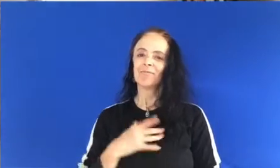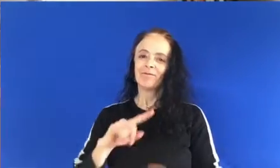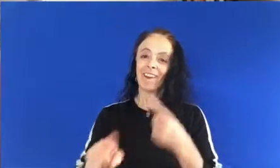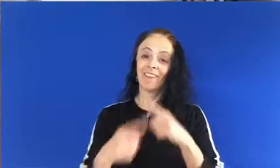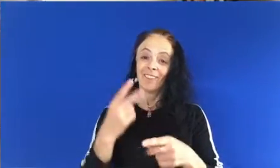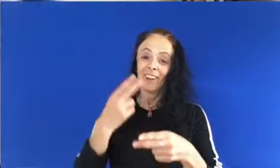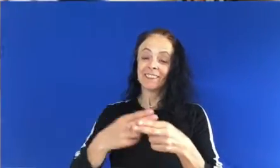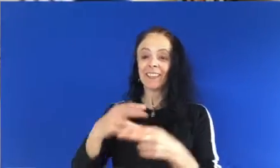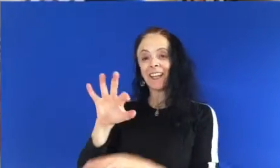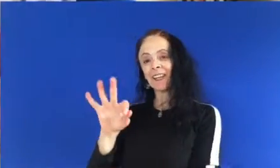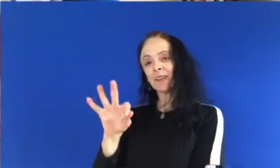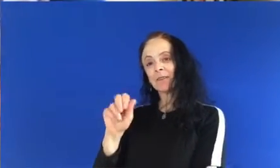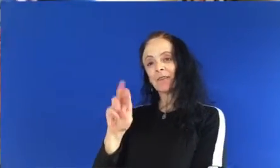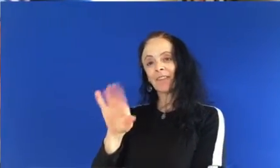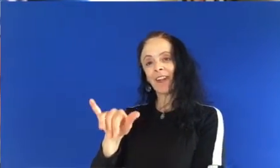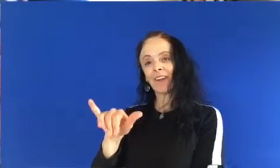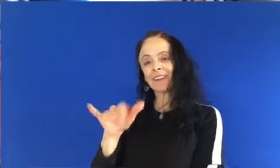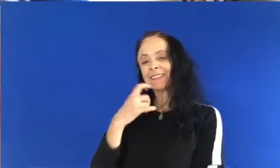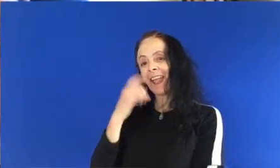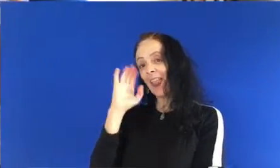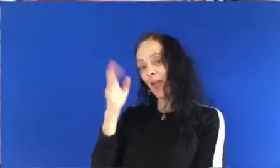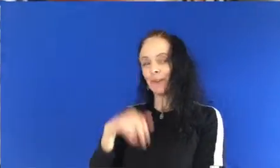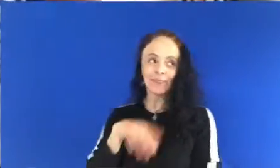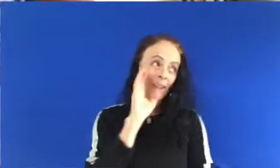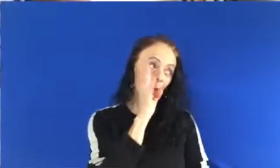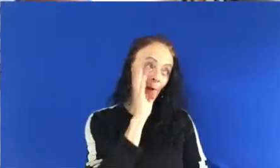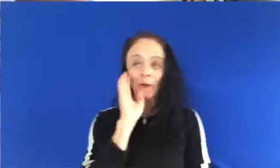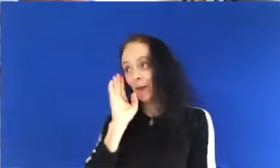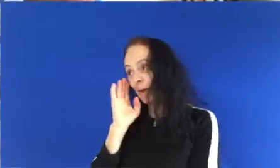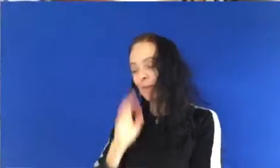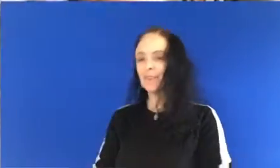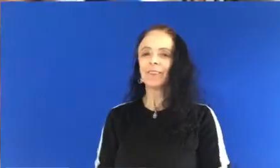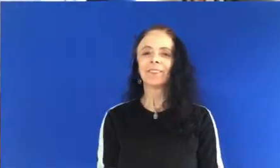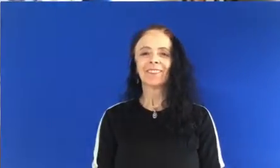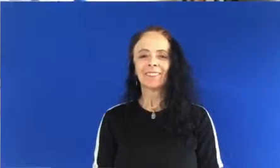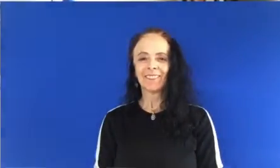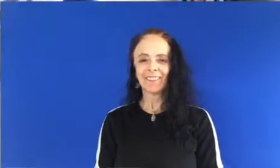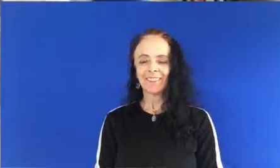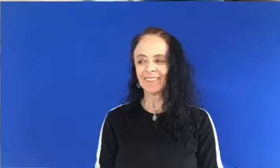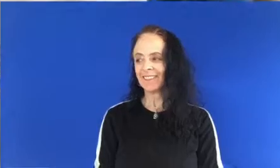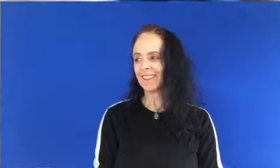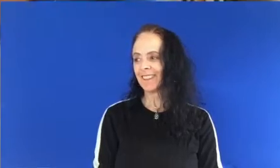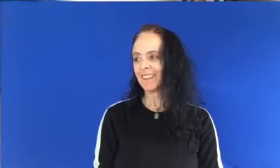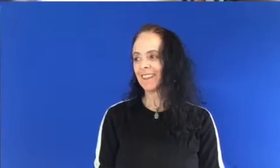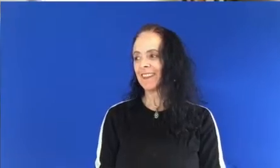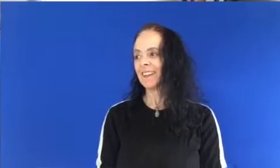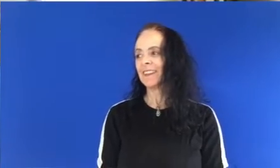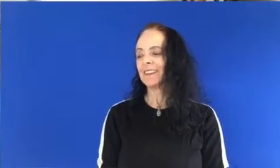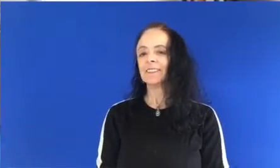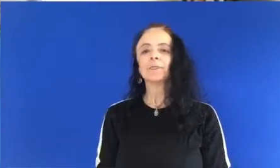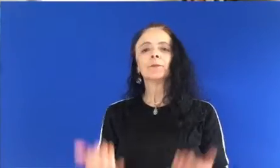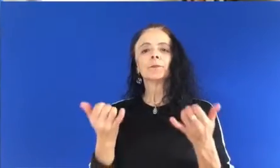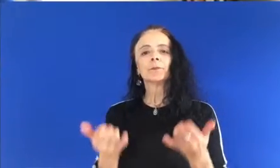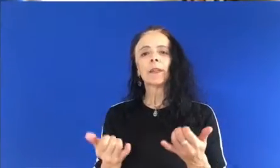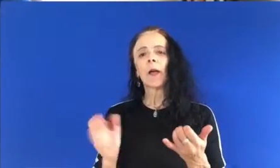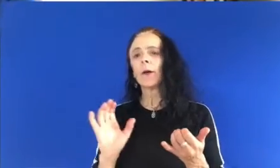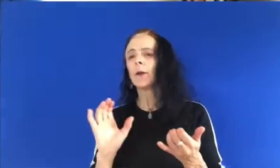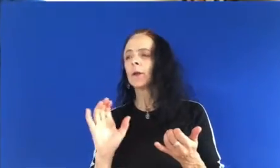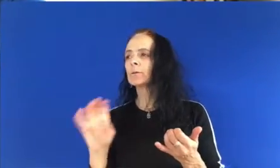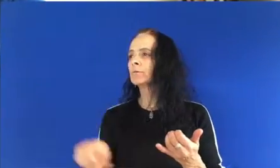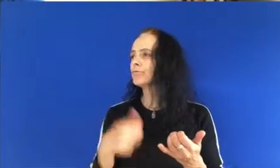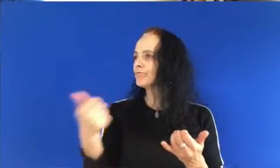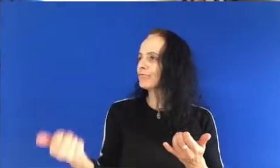This is my friend, Ferry. Say hello. Hello. Okay. Y